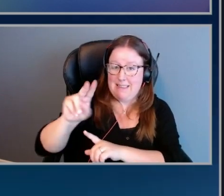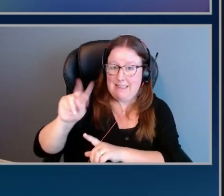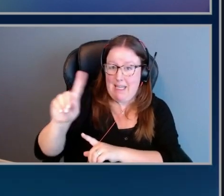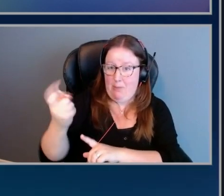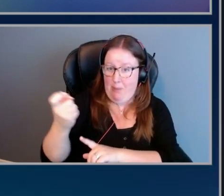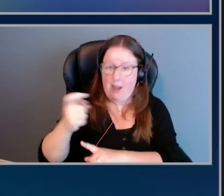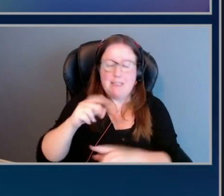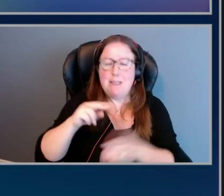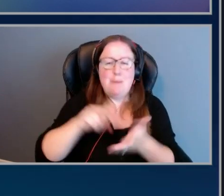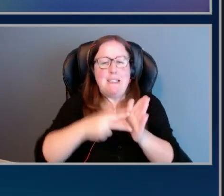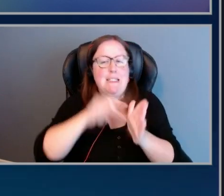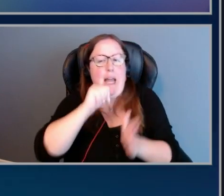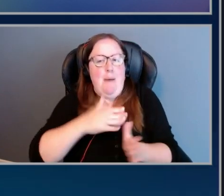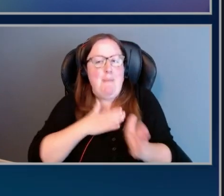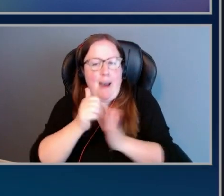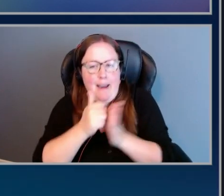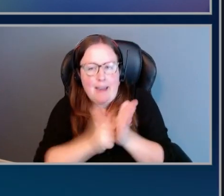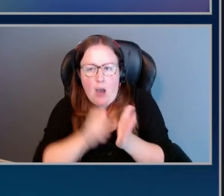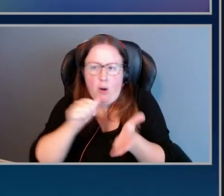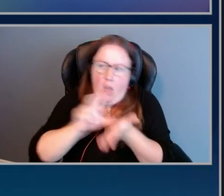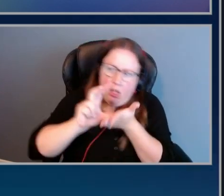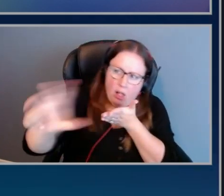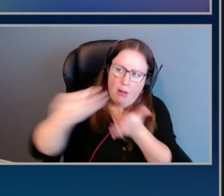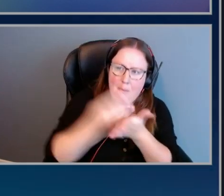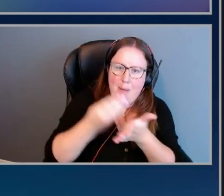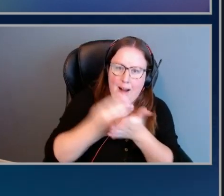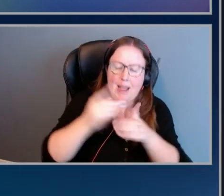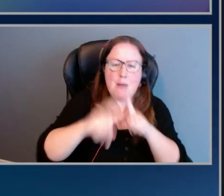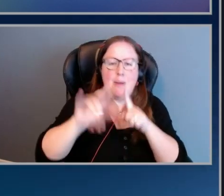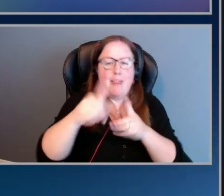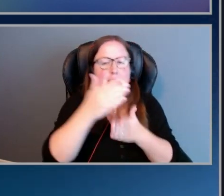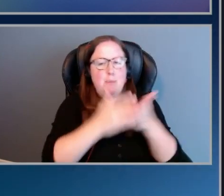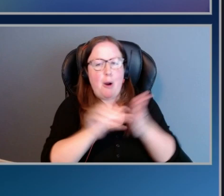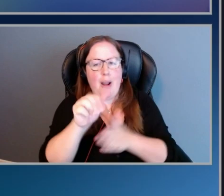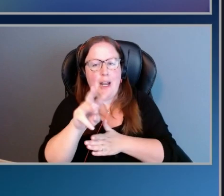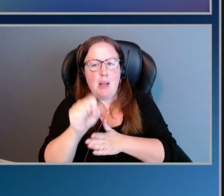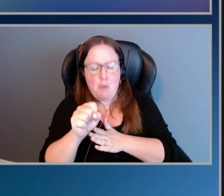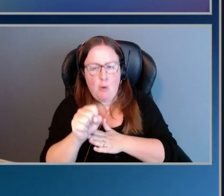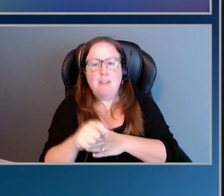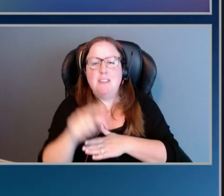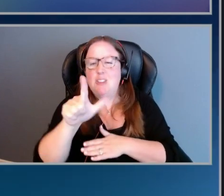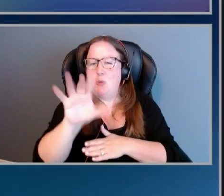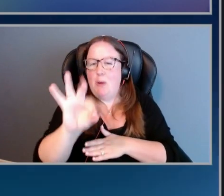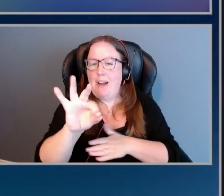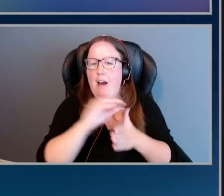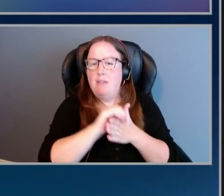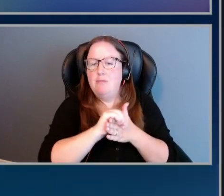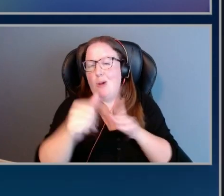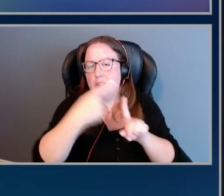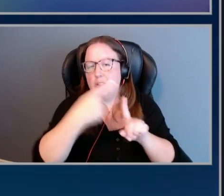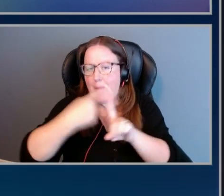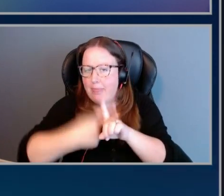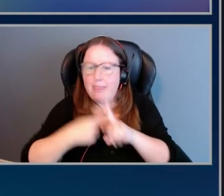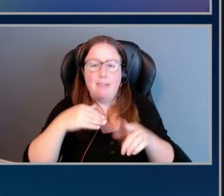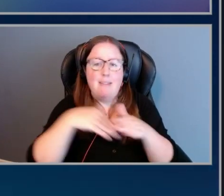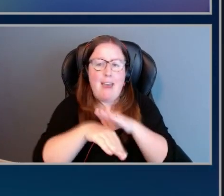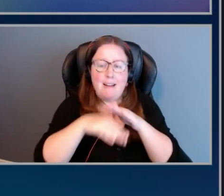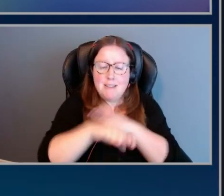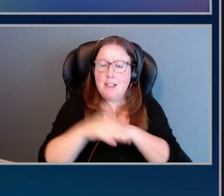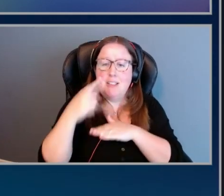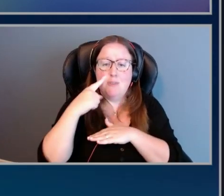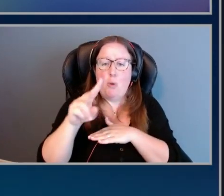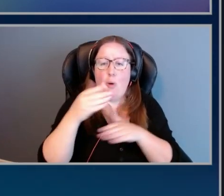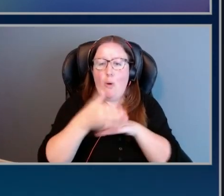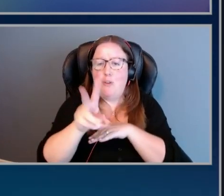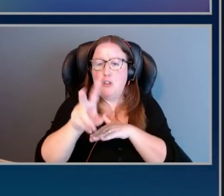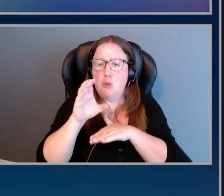money on it. It's part of the AWS skill builder subscription. So, $29 a month, and then you get access to this. Over 200 individual